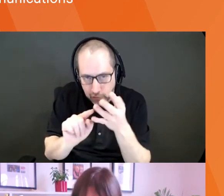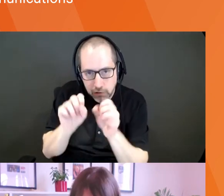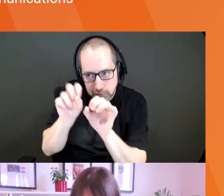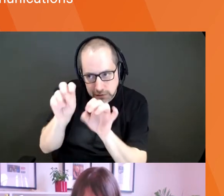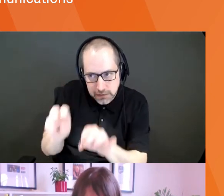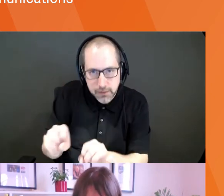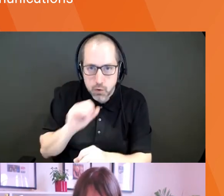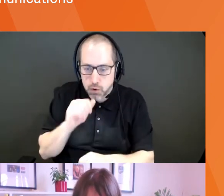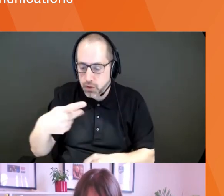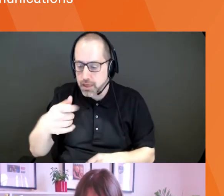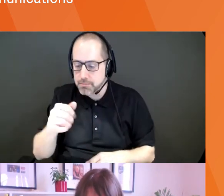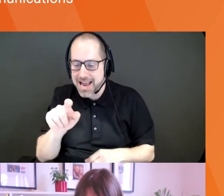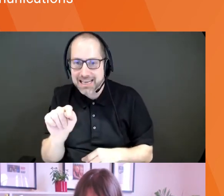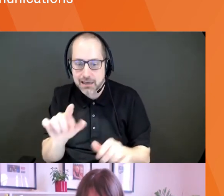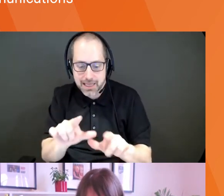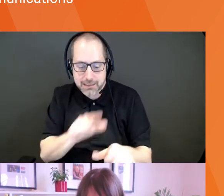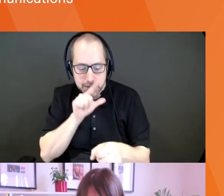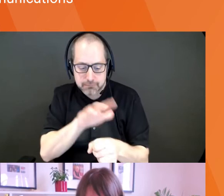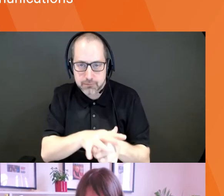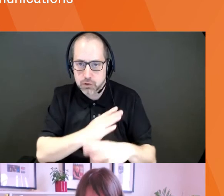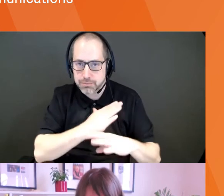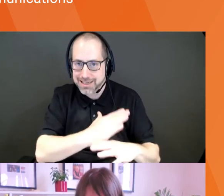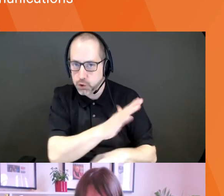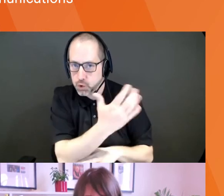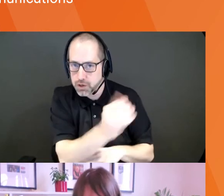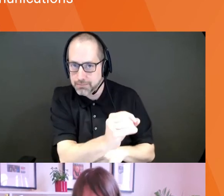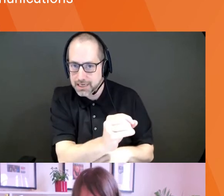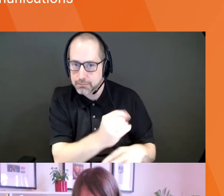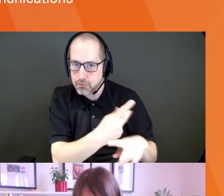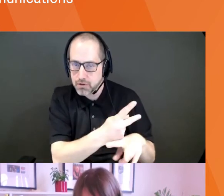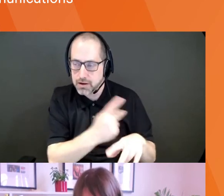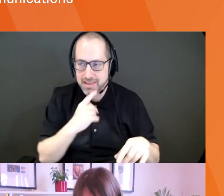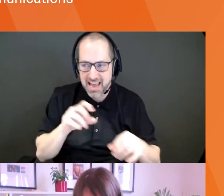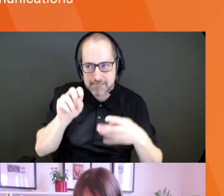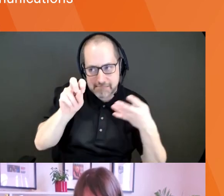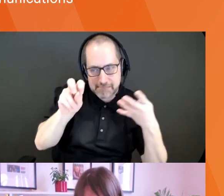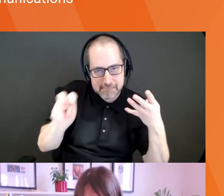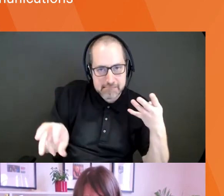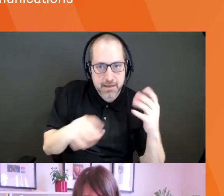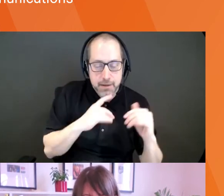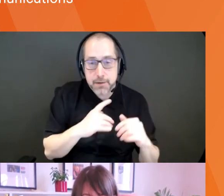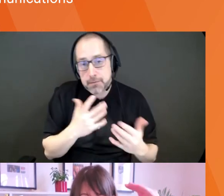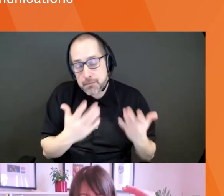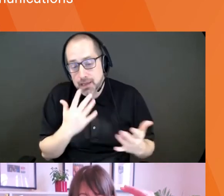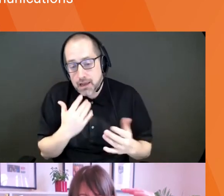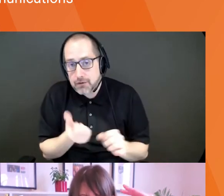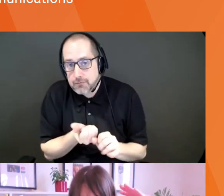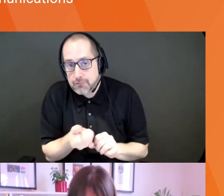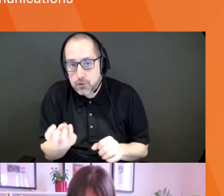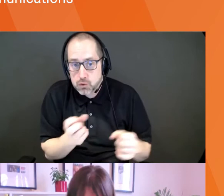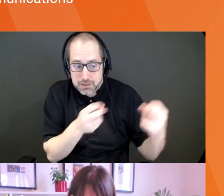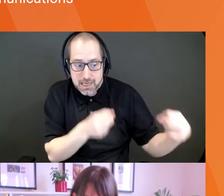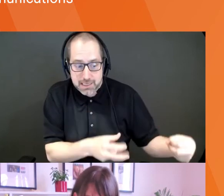might get excited about that. So you might want, you might have a couple of little slides. I mean, almost every founder I know has their deck